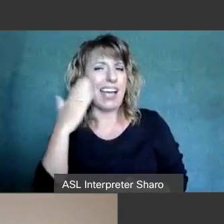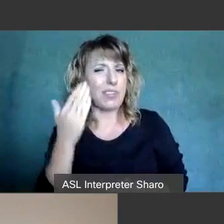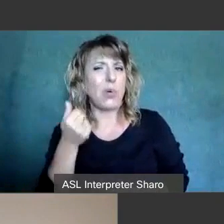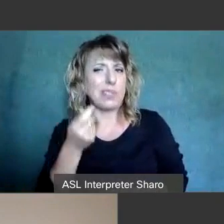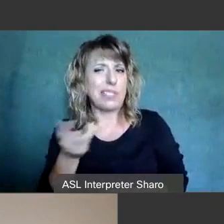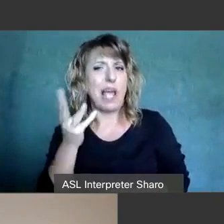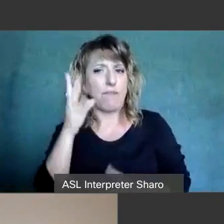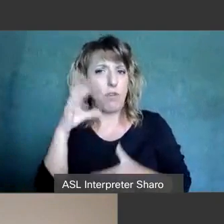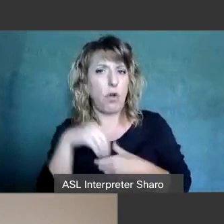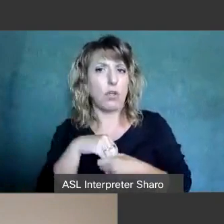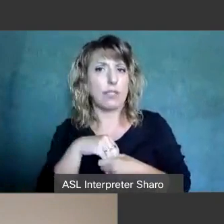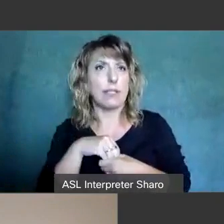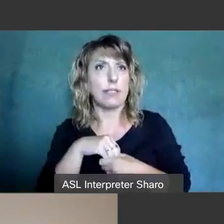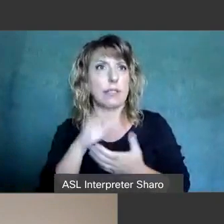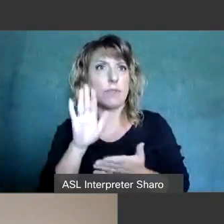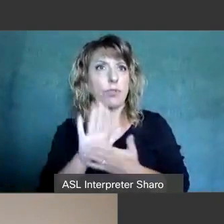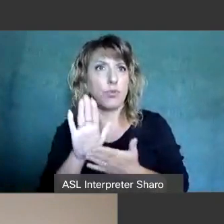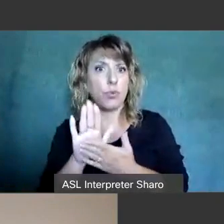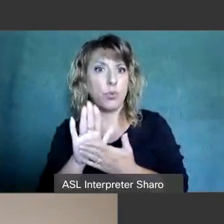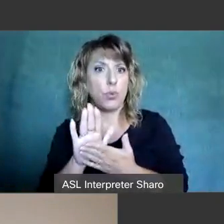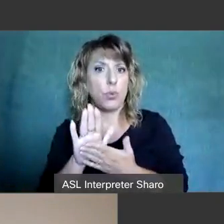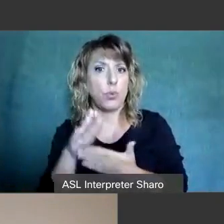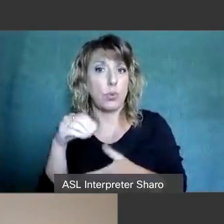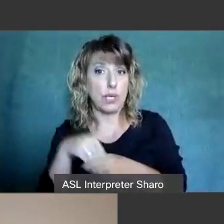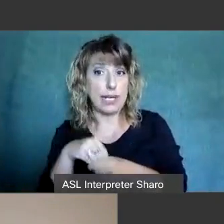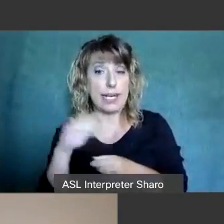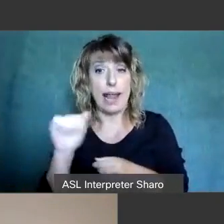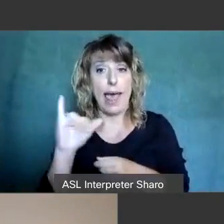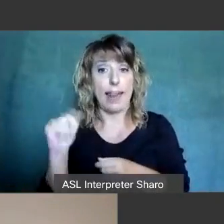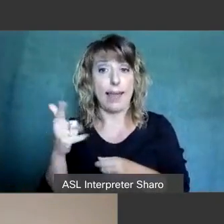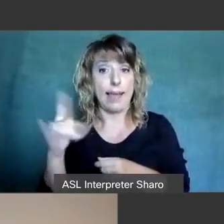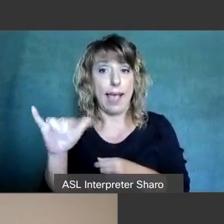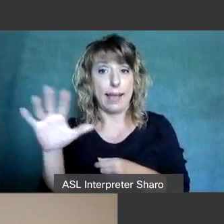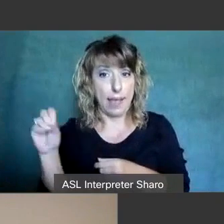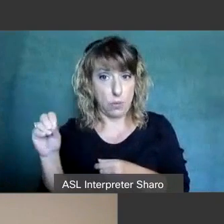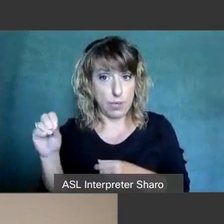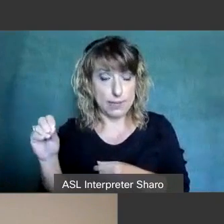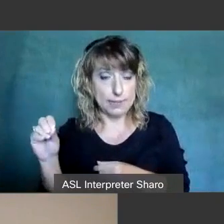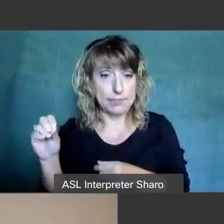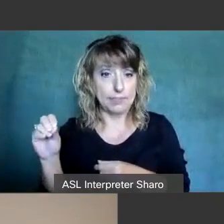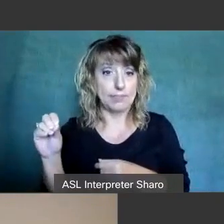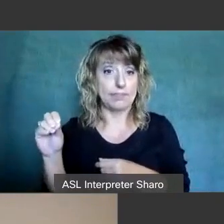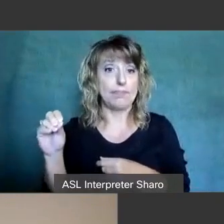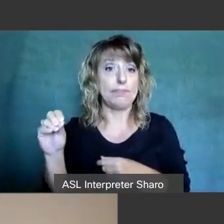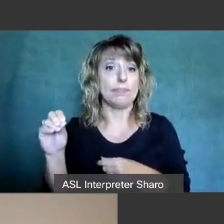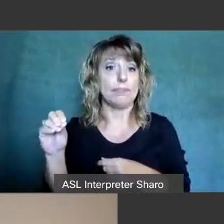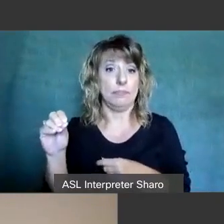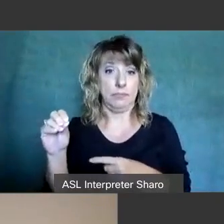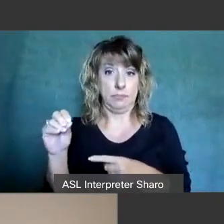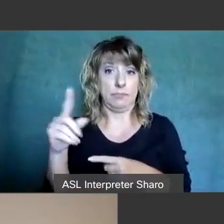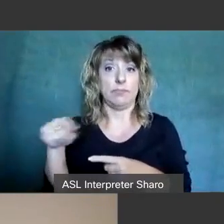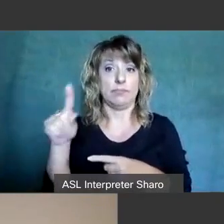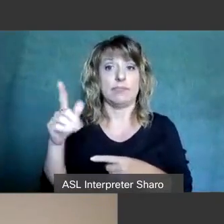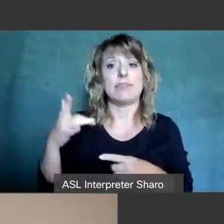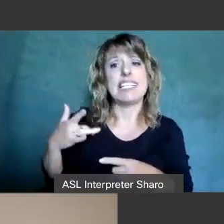autism schools we have in allegheny county um they have sensory